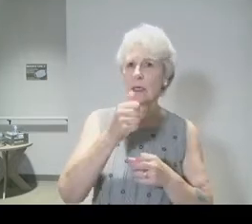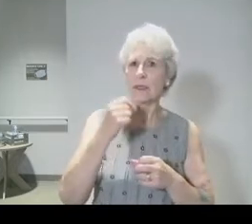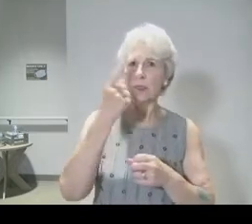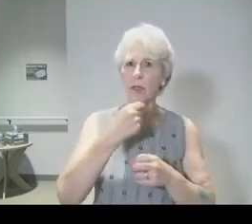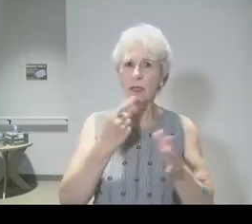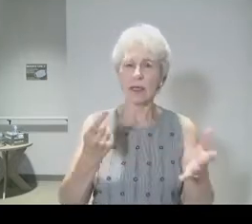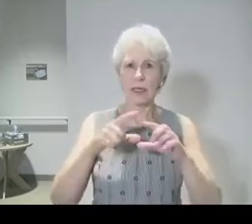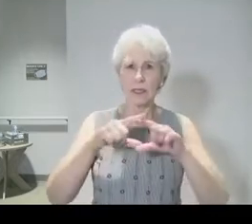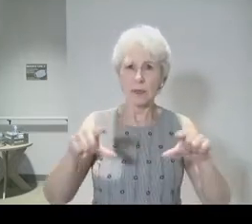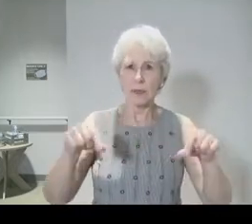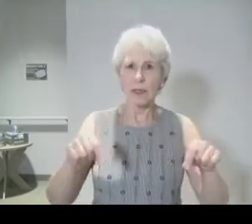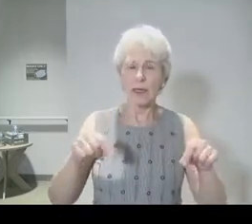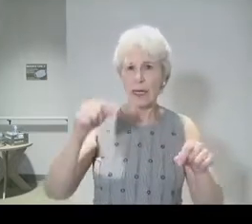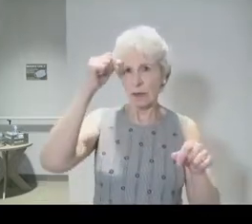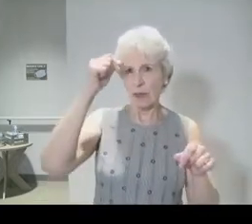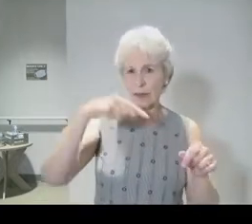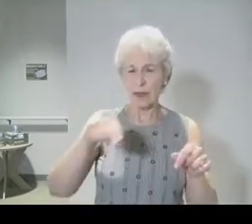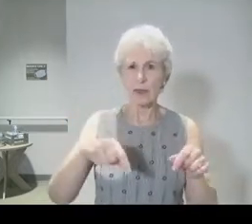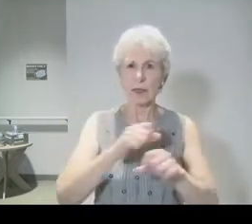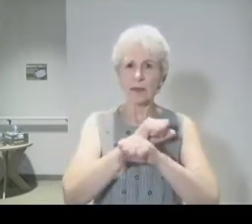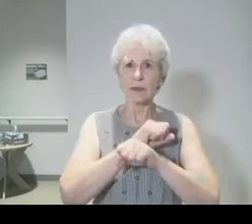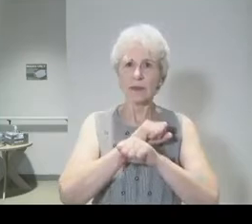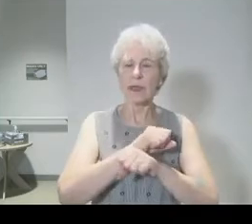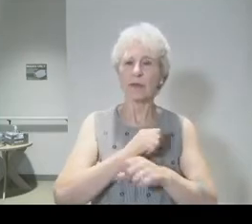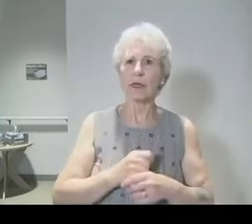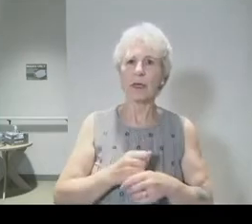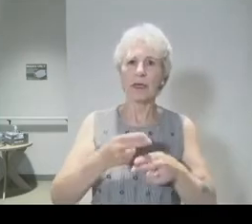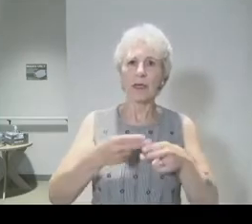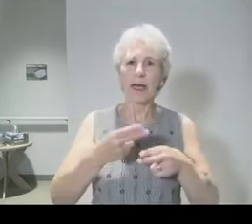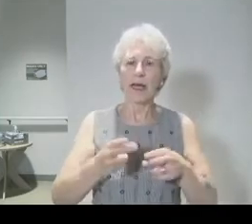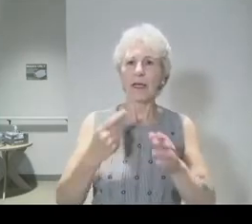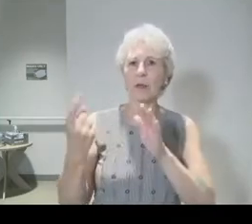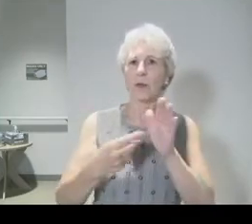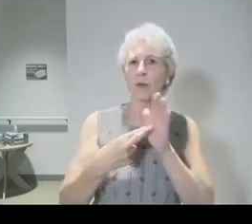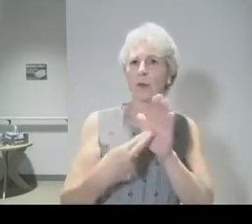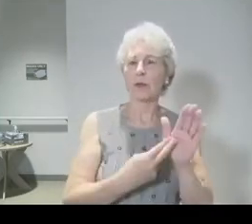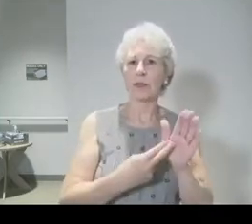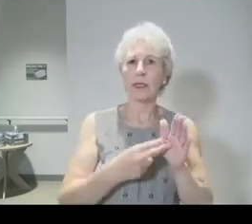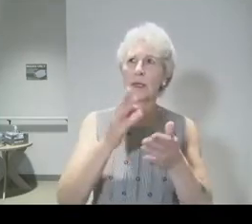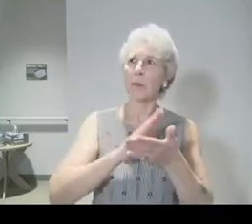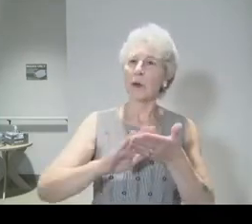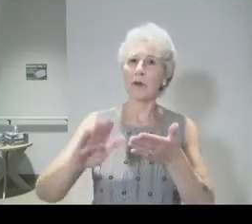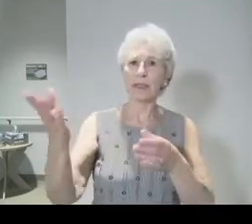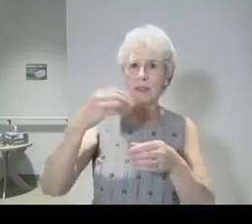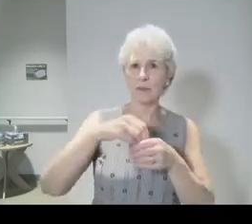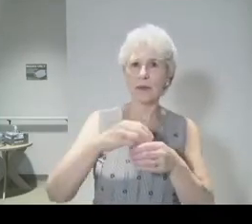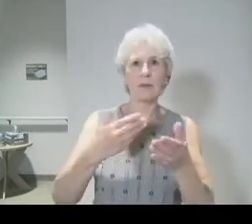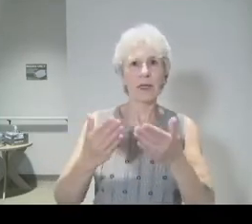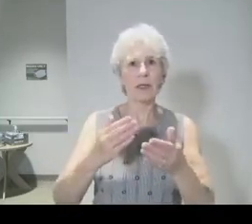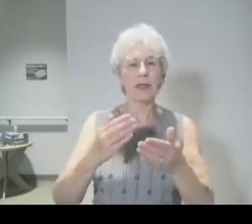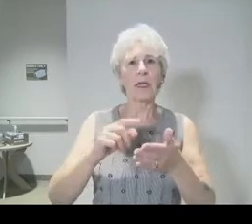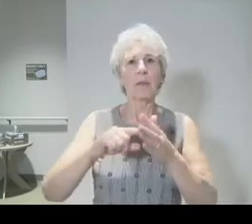little brick and it reminded them of their slavery. The egg represented divine involvement and perhaps the beginning of new life.